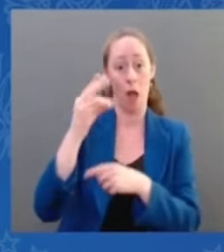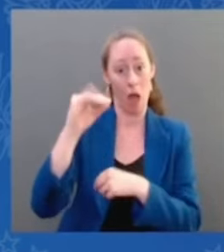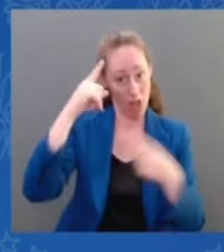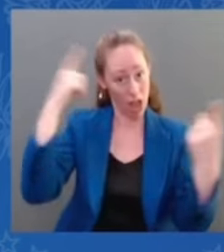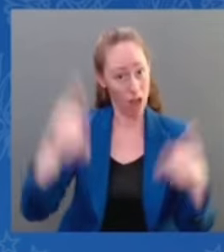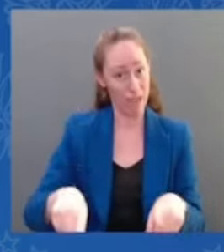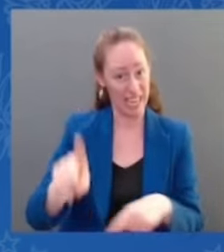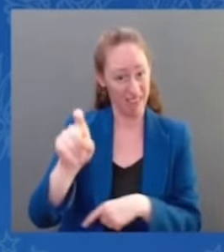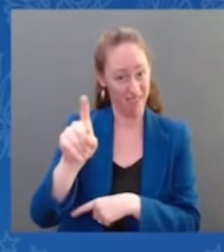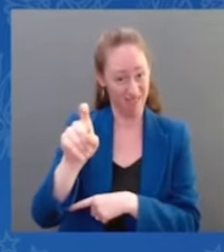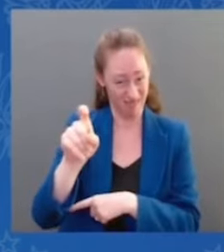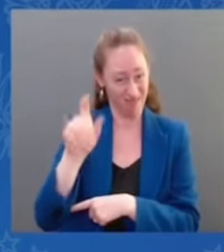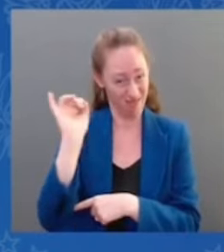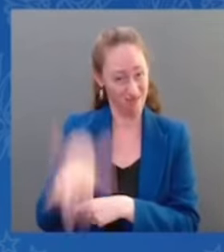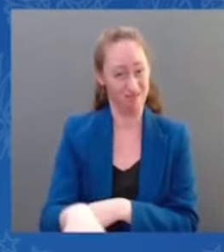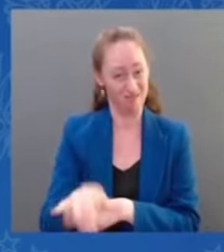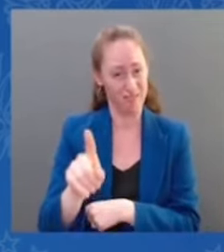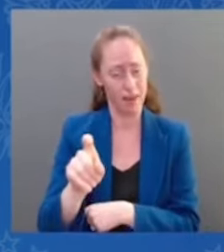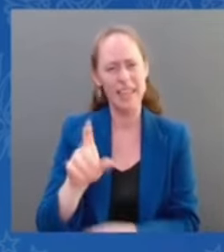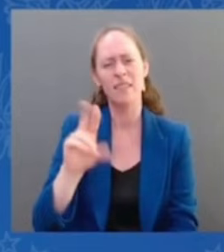Or in any other state in the nation?